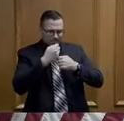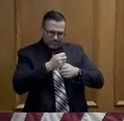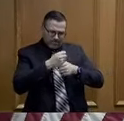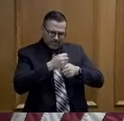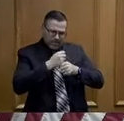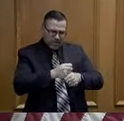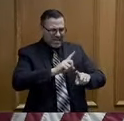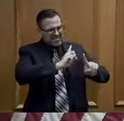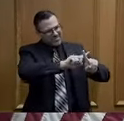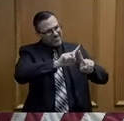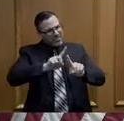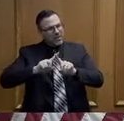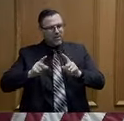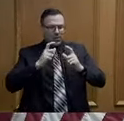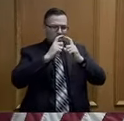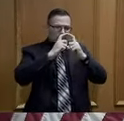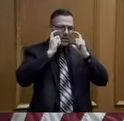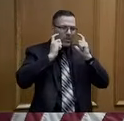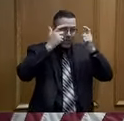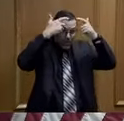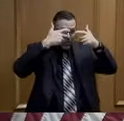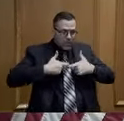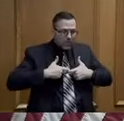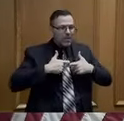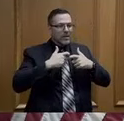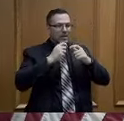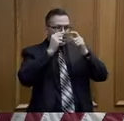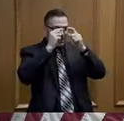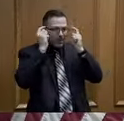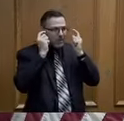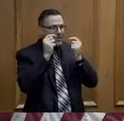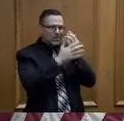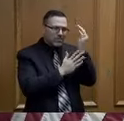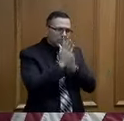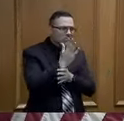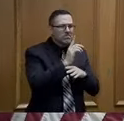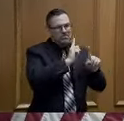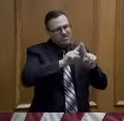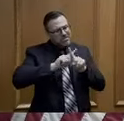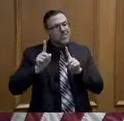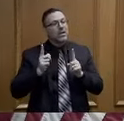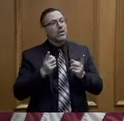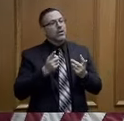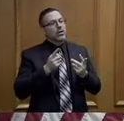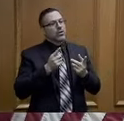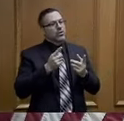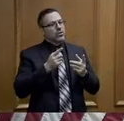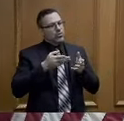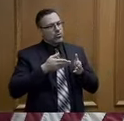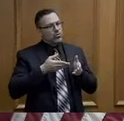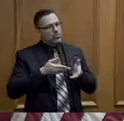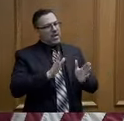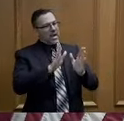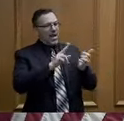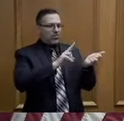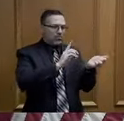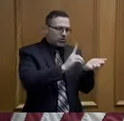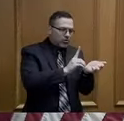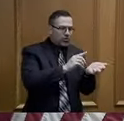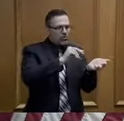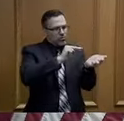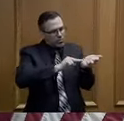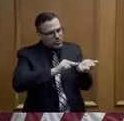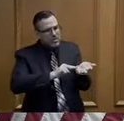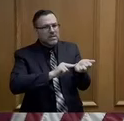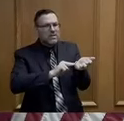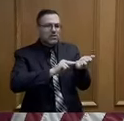equipment that will allow our incredibly important frontline health care workers, uh, to operate safely. And that is